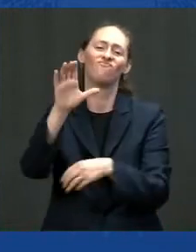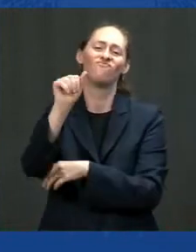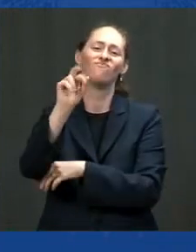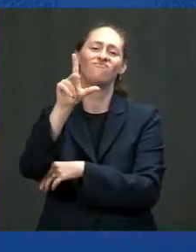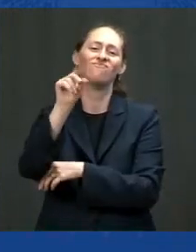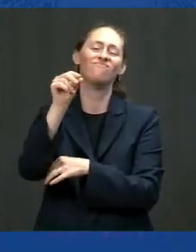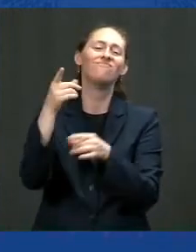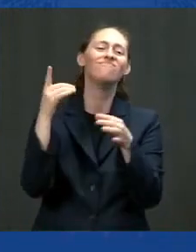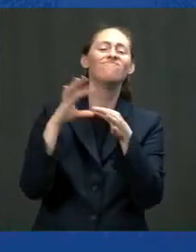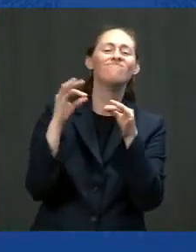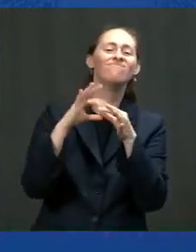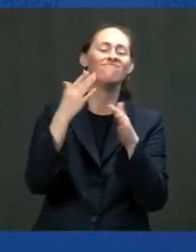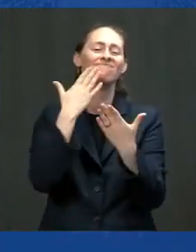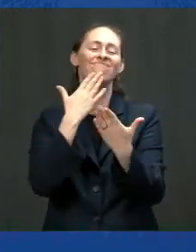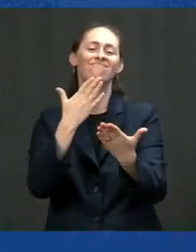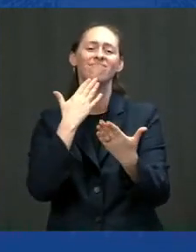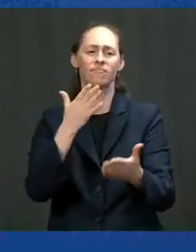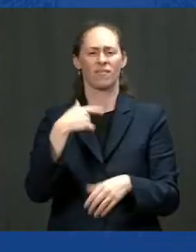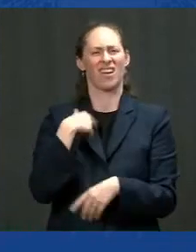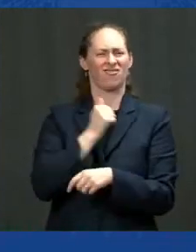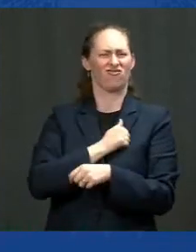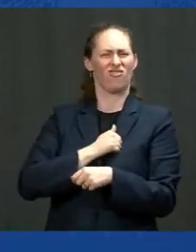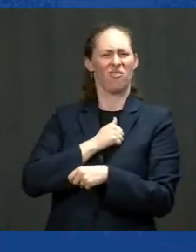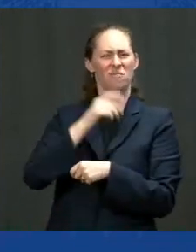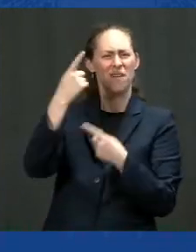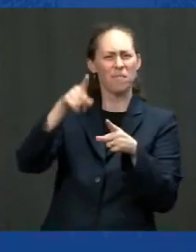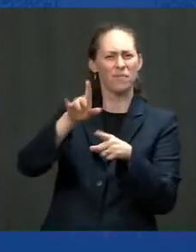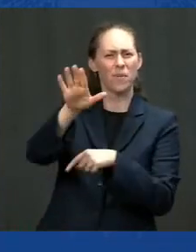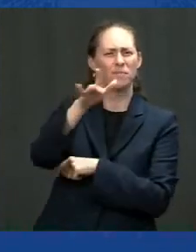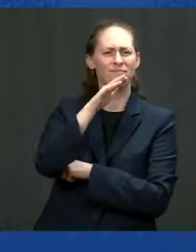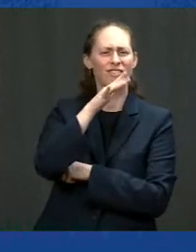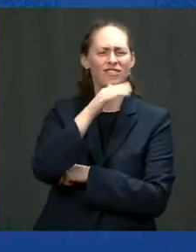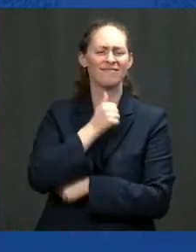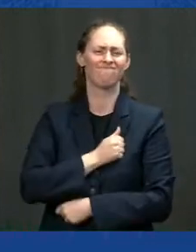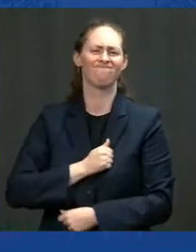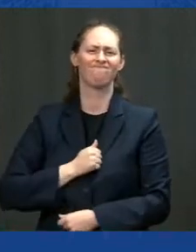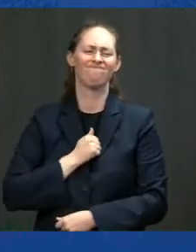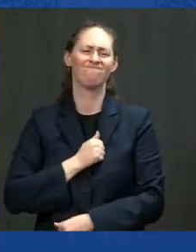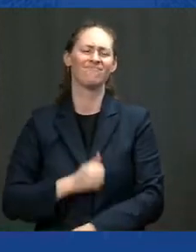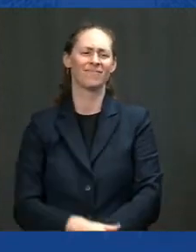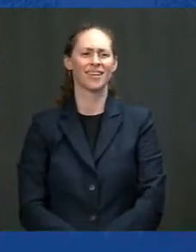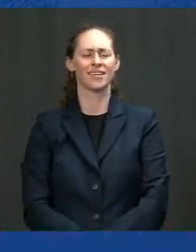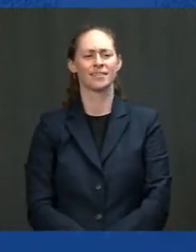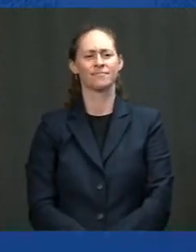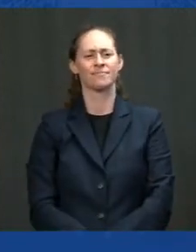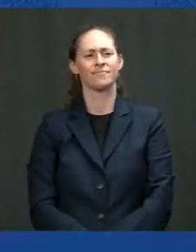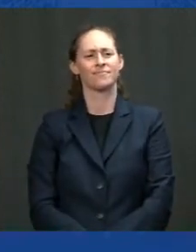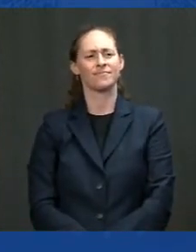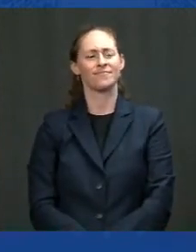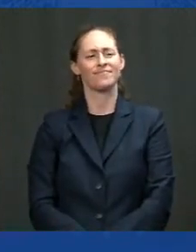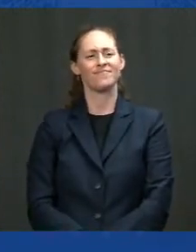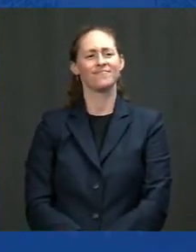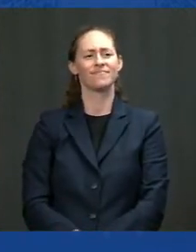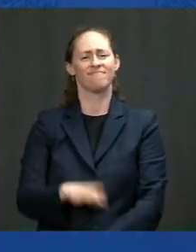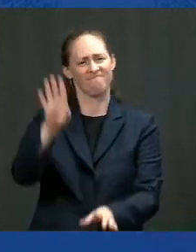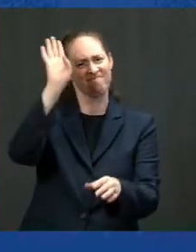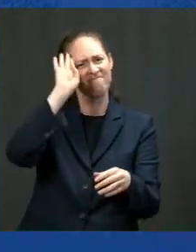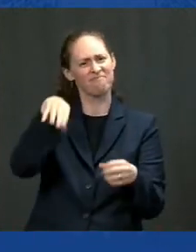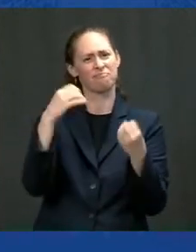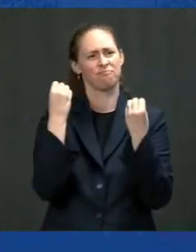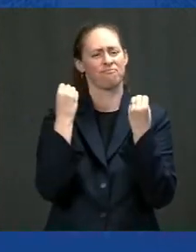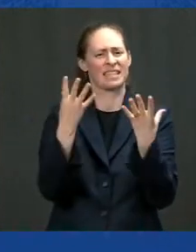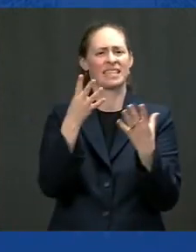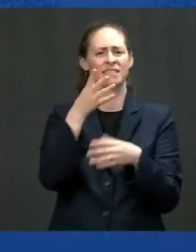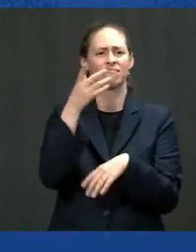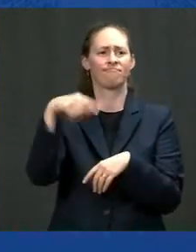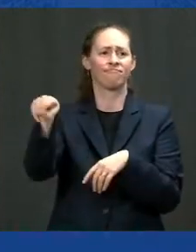i'm sorry about your mom i really am so many so many people well over 630